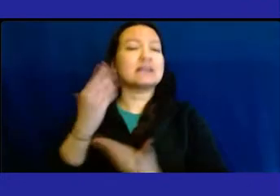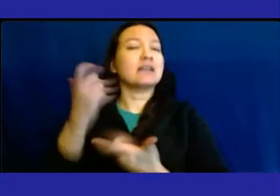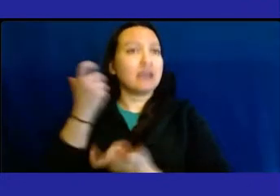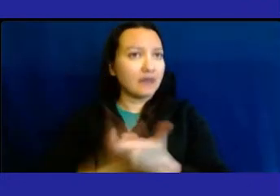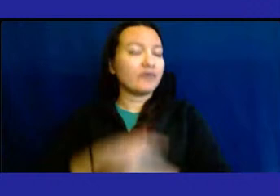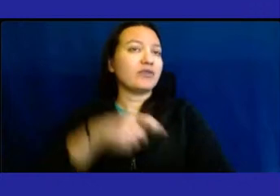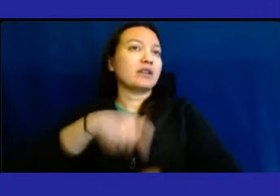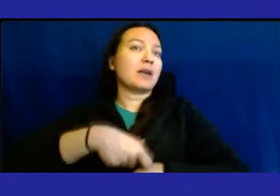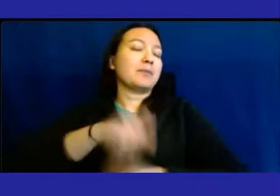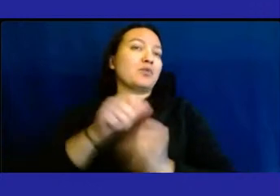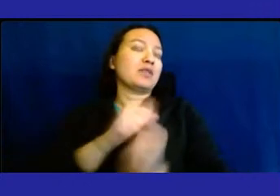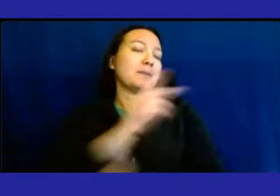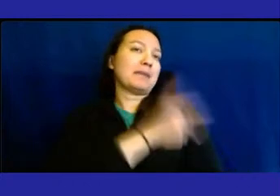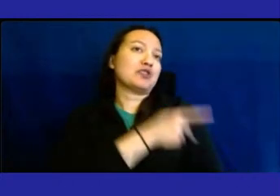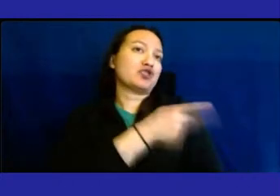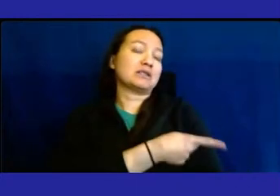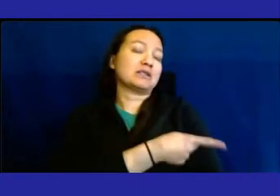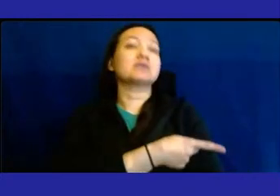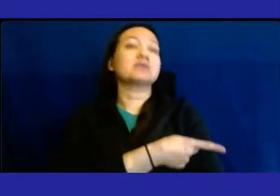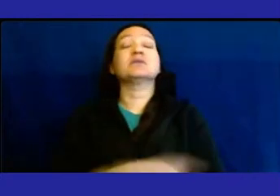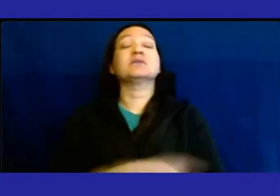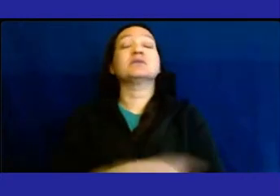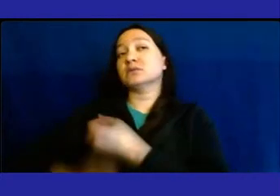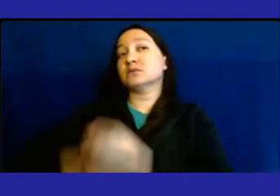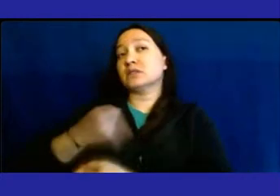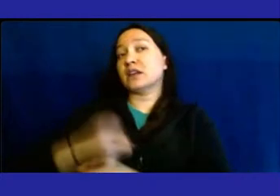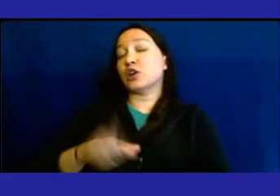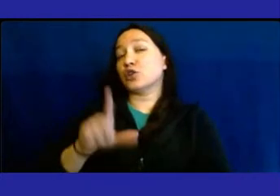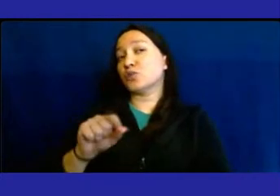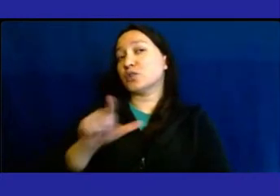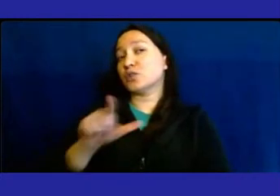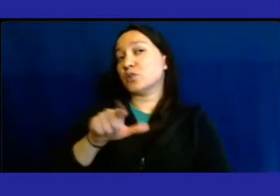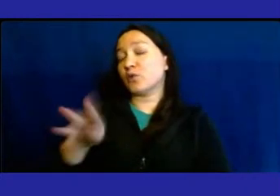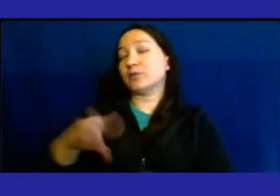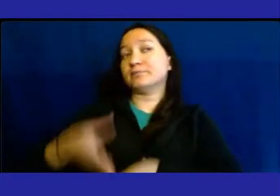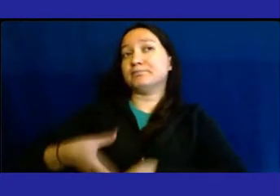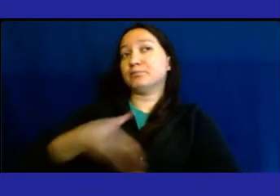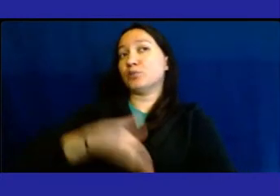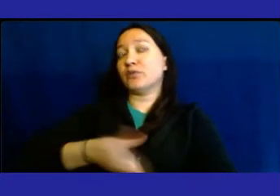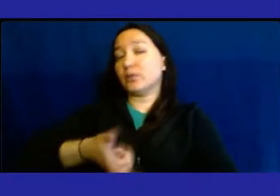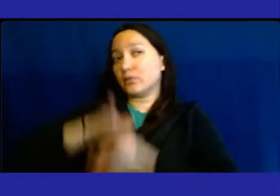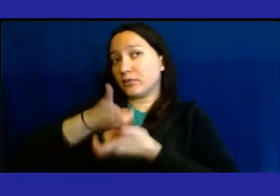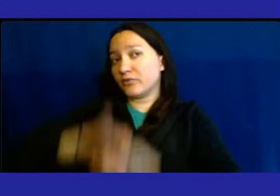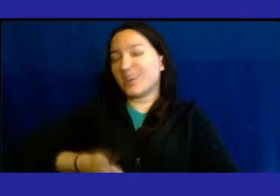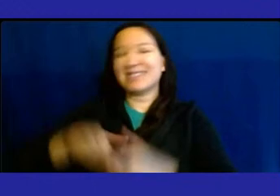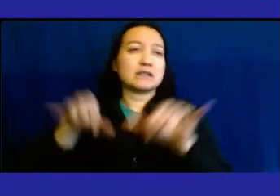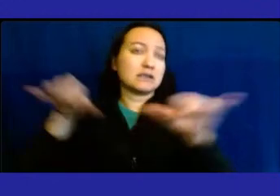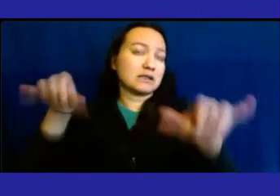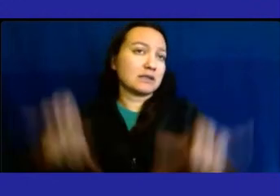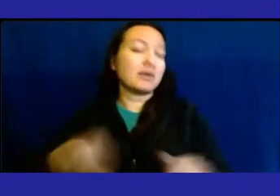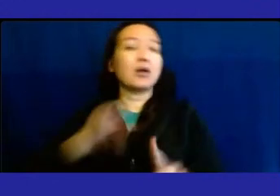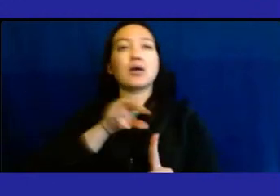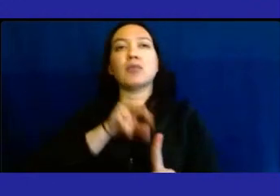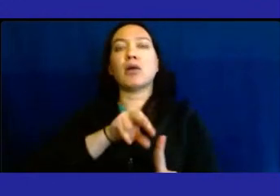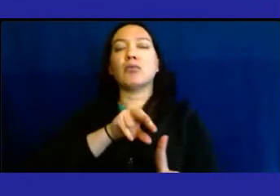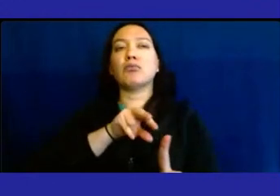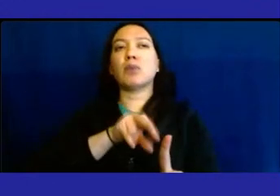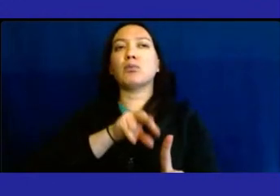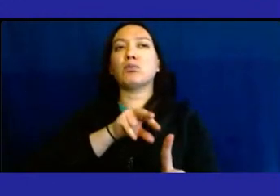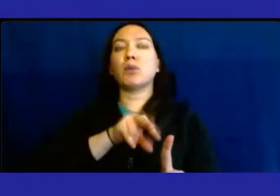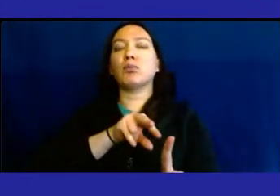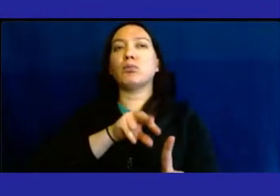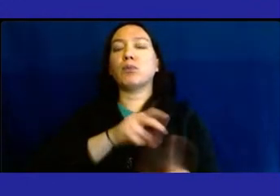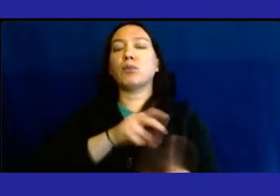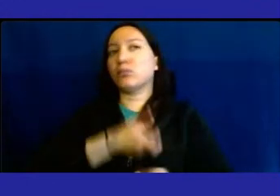In 2024, we intend to improve compliance with the system and monitor the direct impact of the